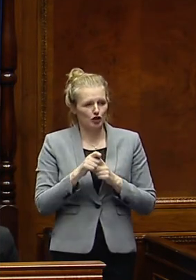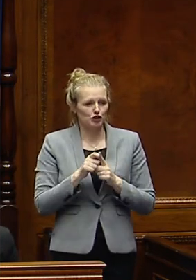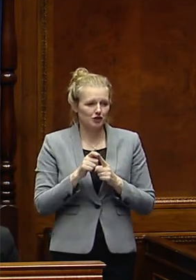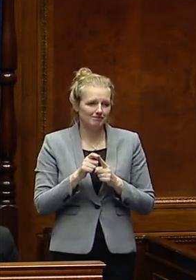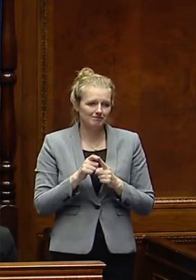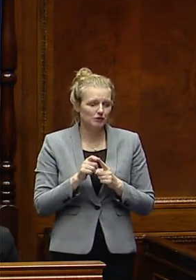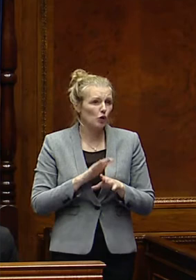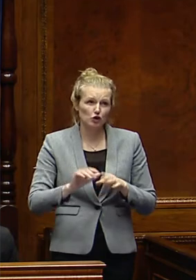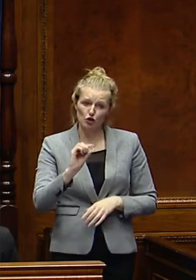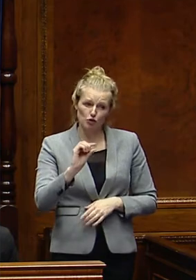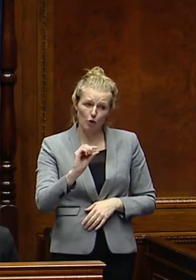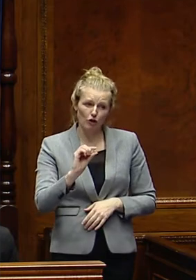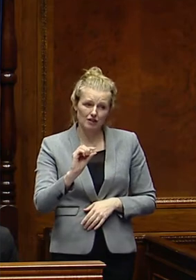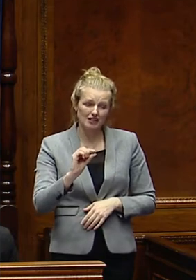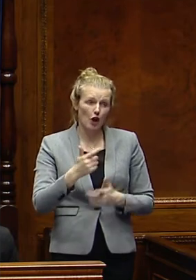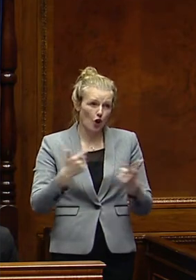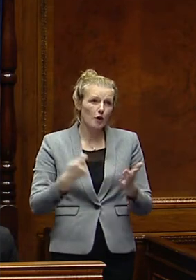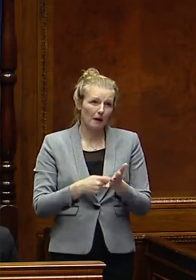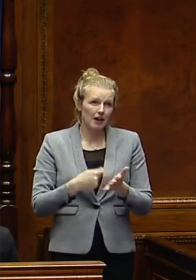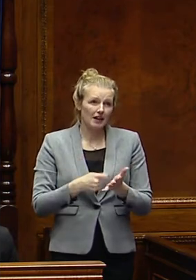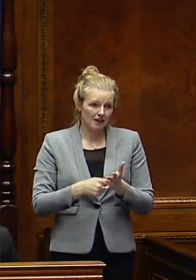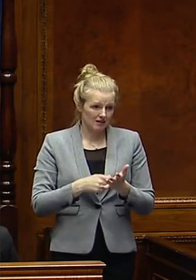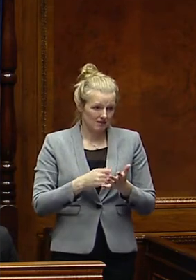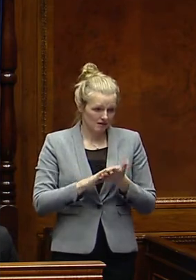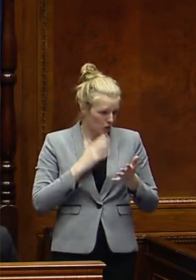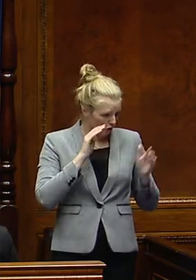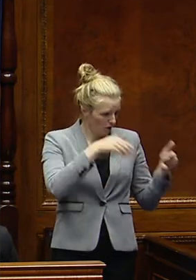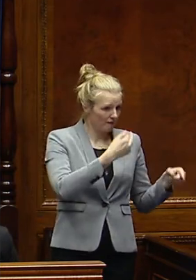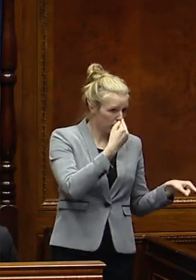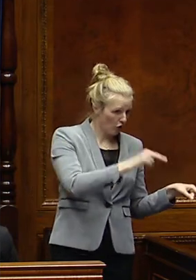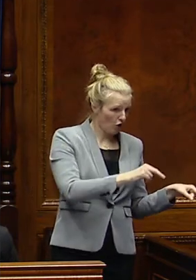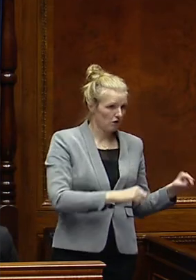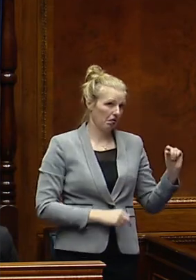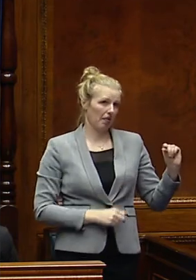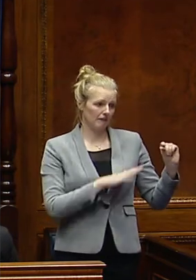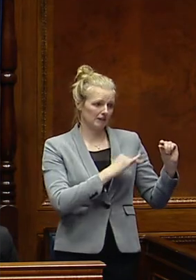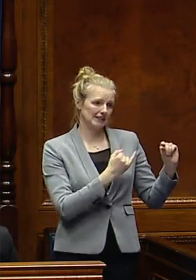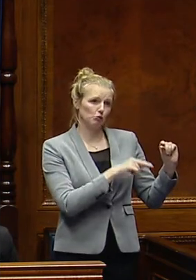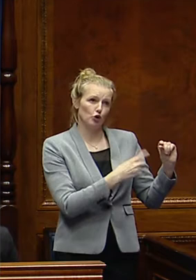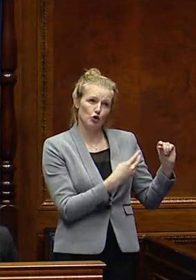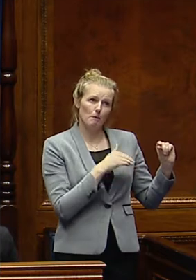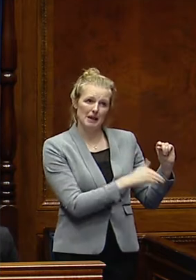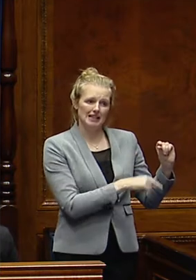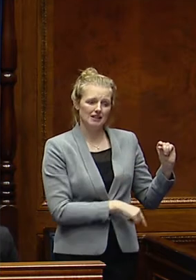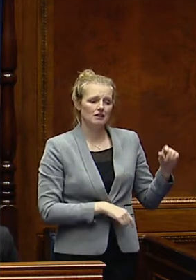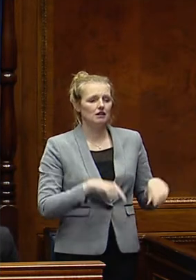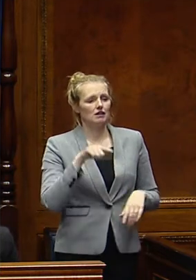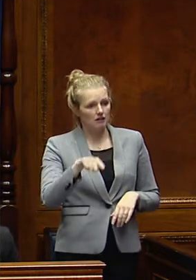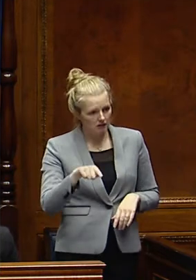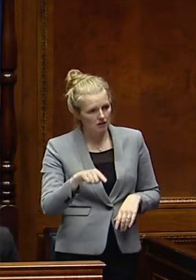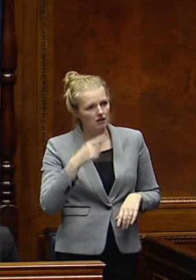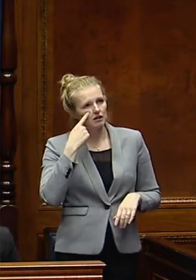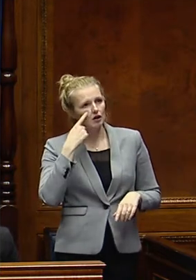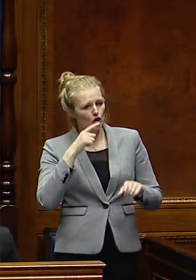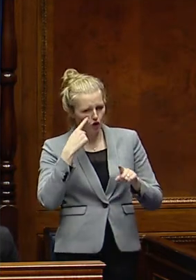So it is not a small budget, and it is something when you are looking at the fraud figures, it is £56.2 million. But when you are also